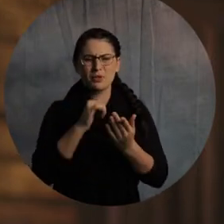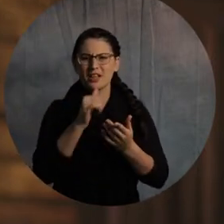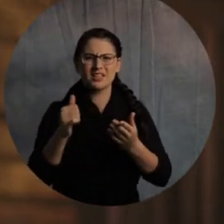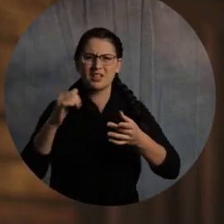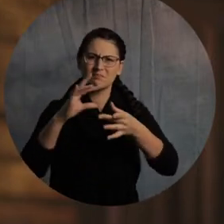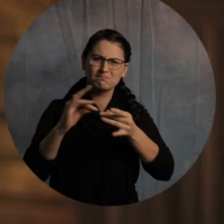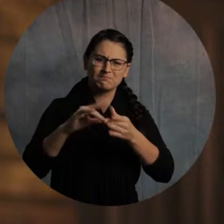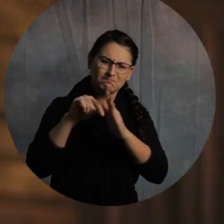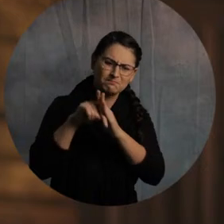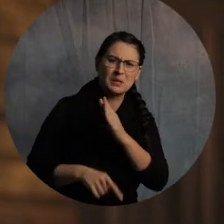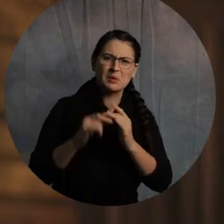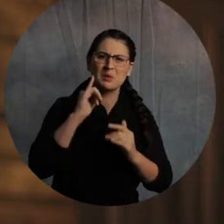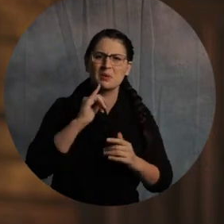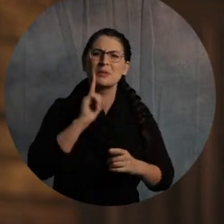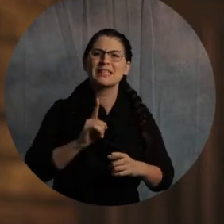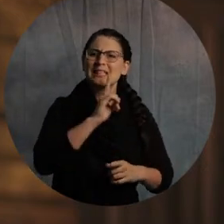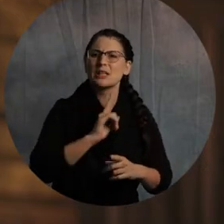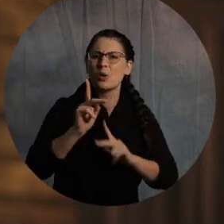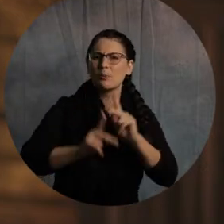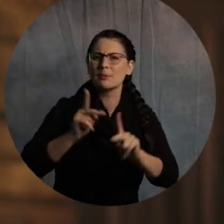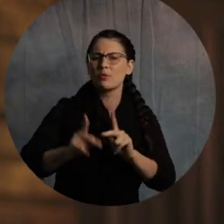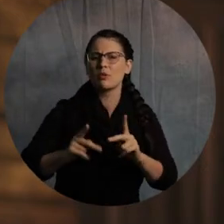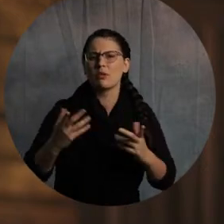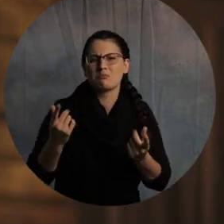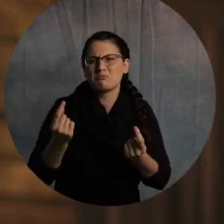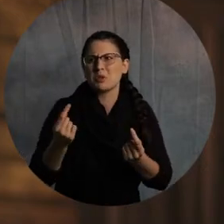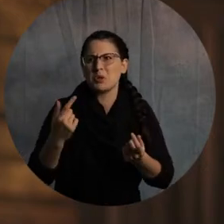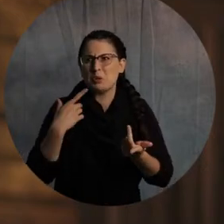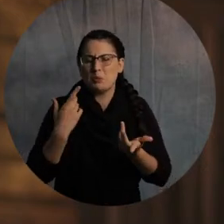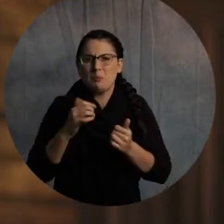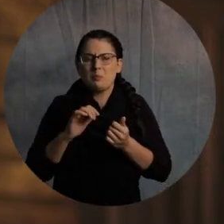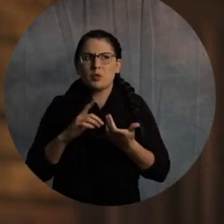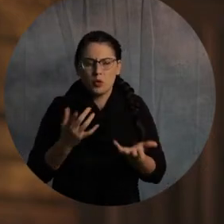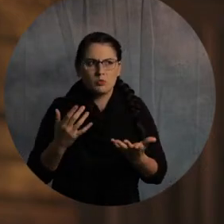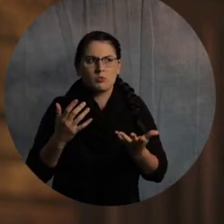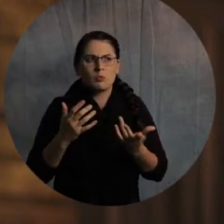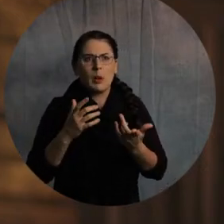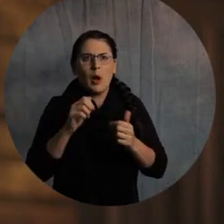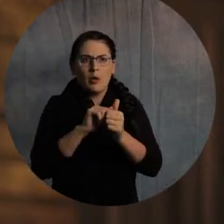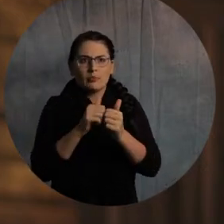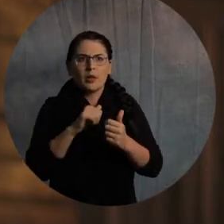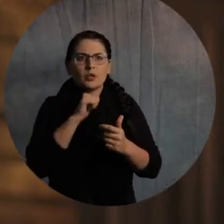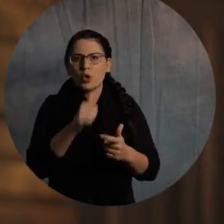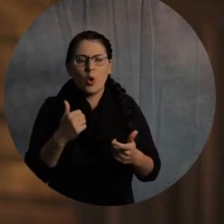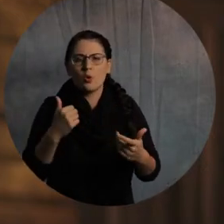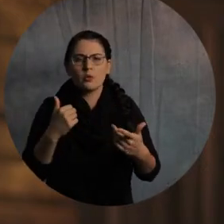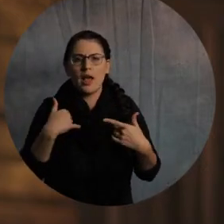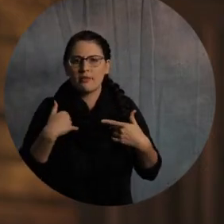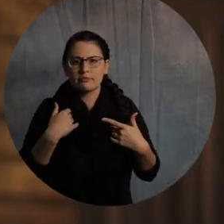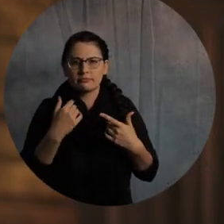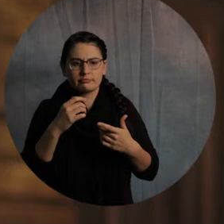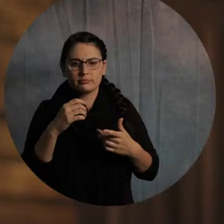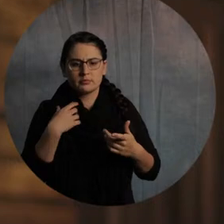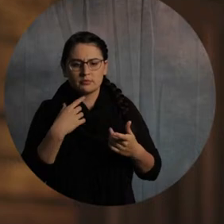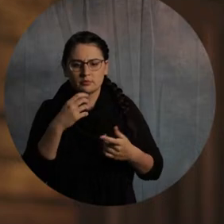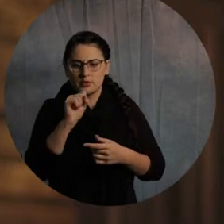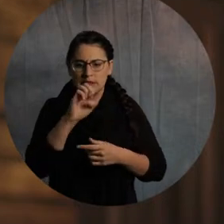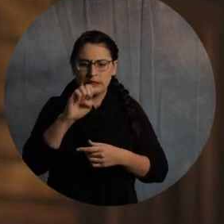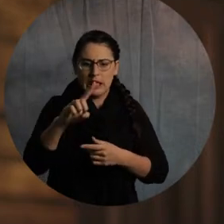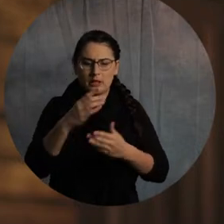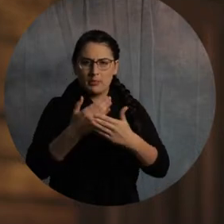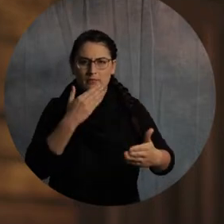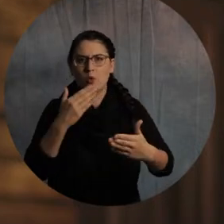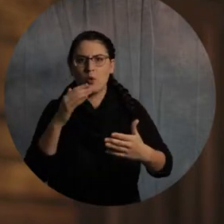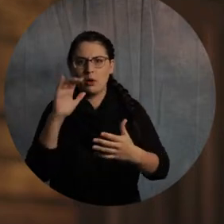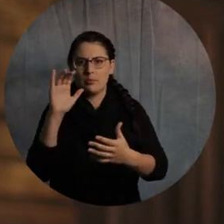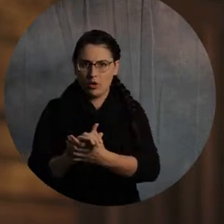series is really centered around people who are already married, but what about those who are single in the context of dating? We know that the Bible is very clear about abstinence,